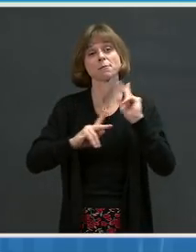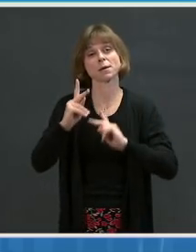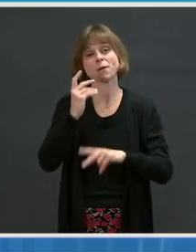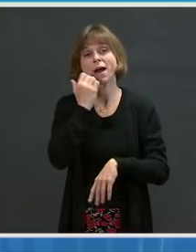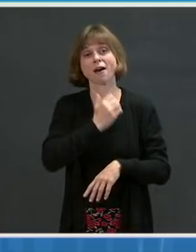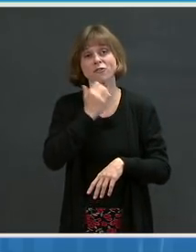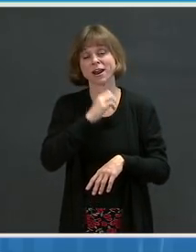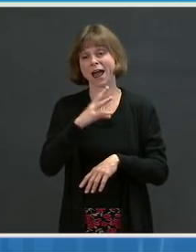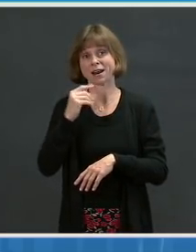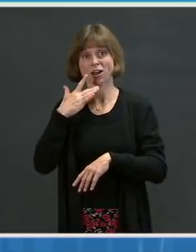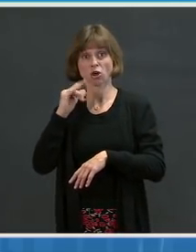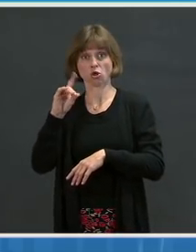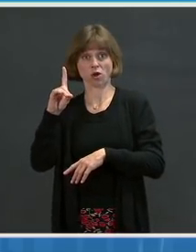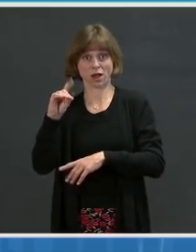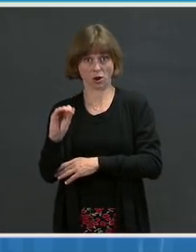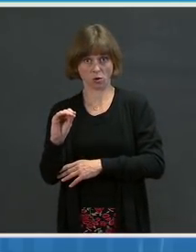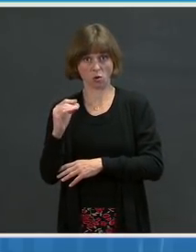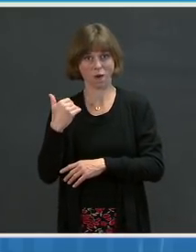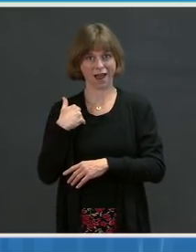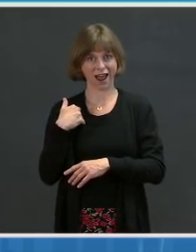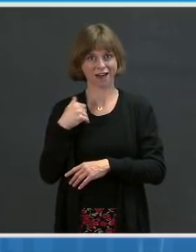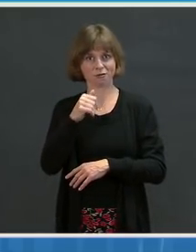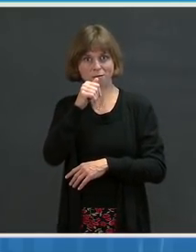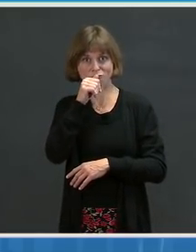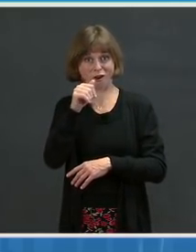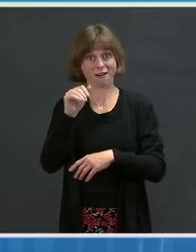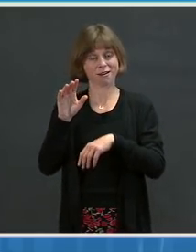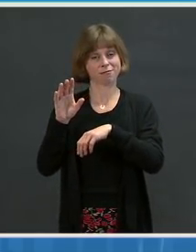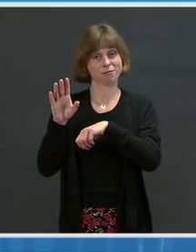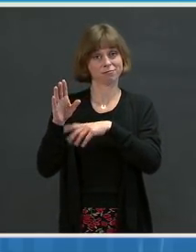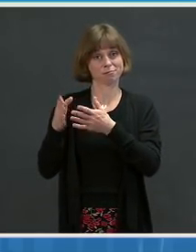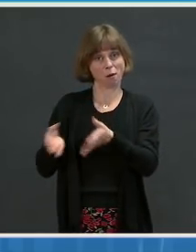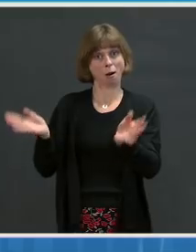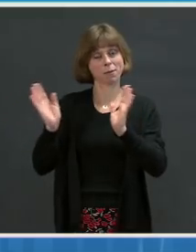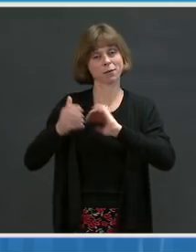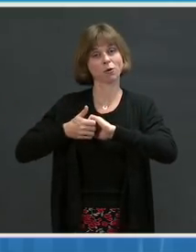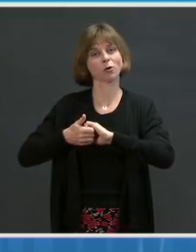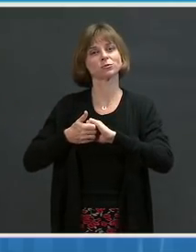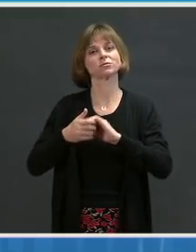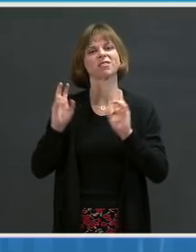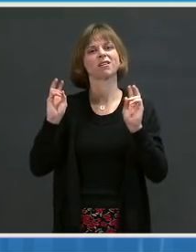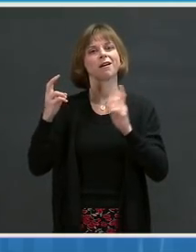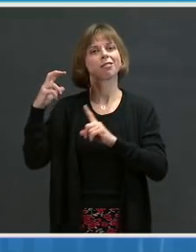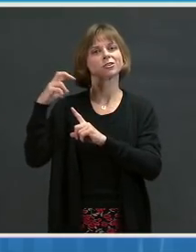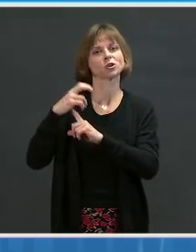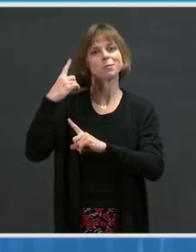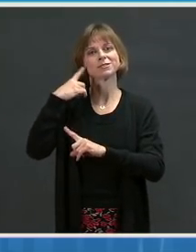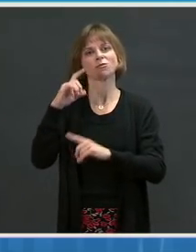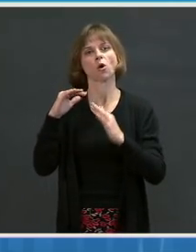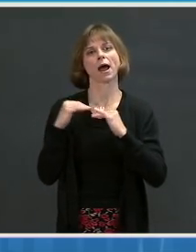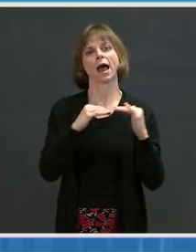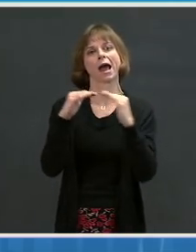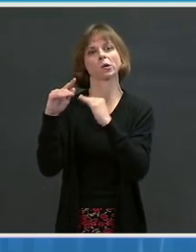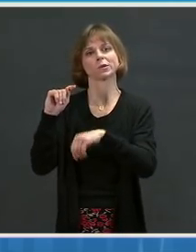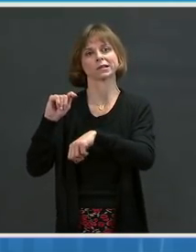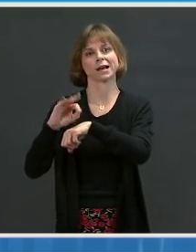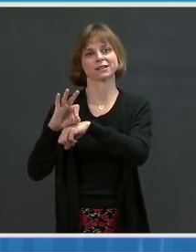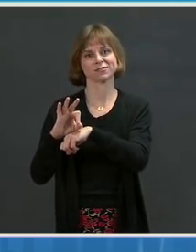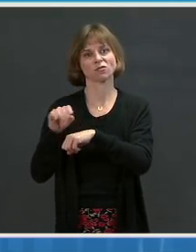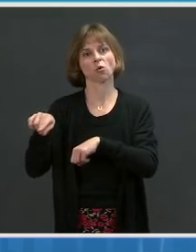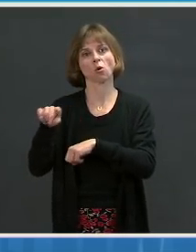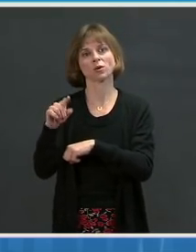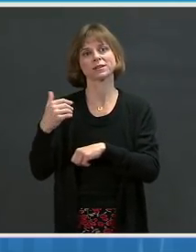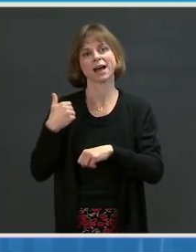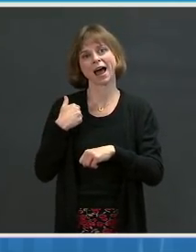is a government-private partnership, the Champions for Vaccine Equity Task Force, where the health department and 10 medical champions